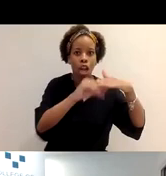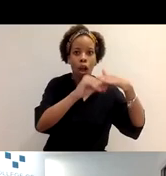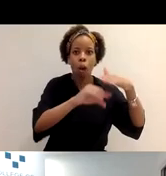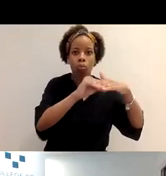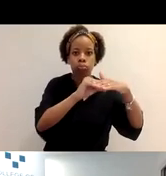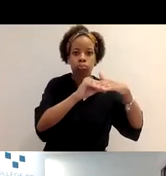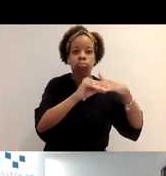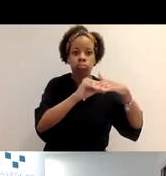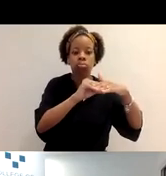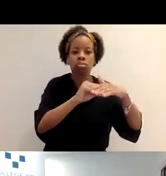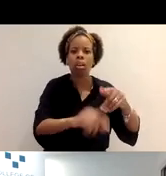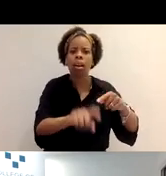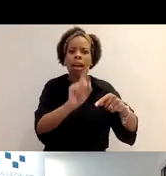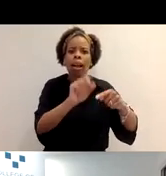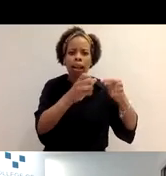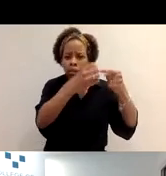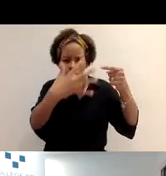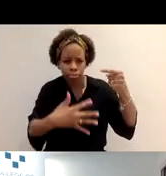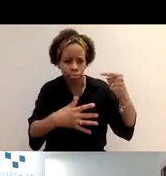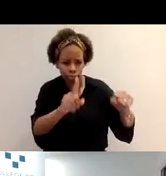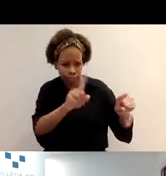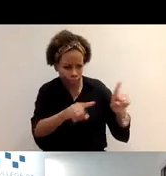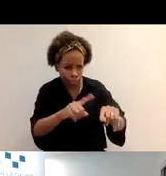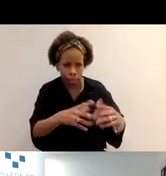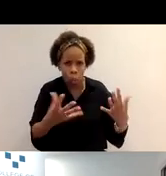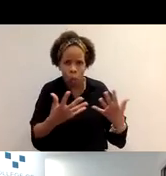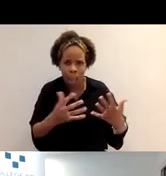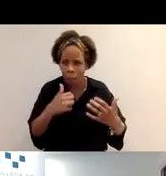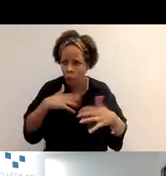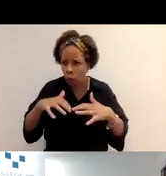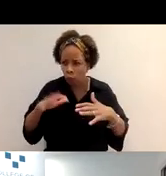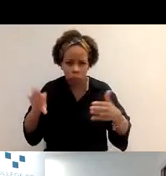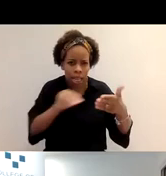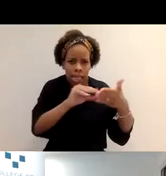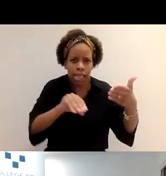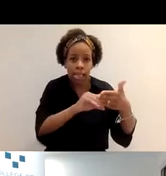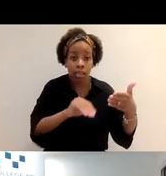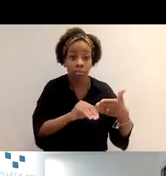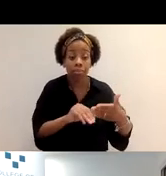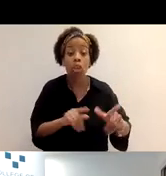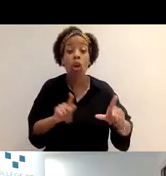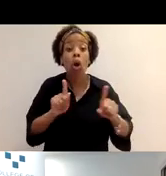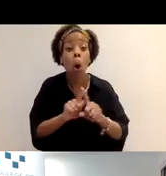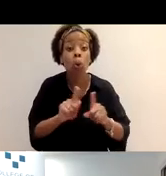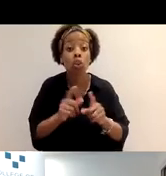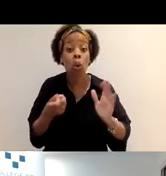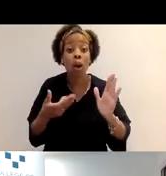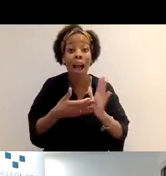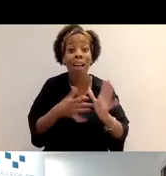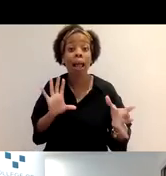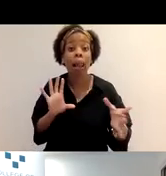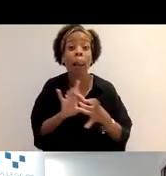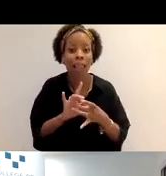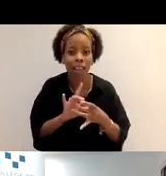find the relevant document on your computer. And you can also add links. So if your